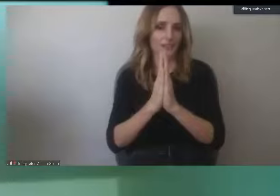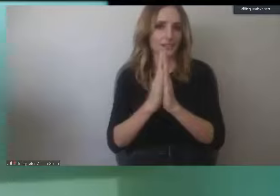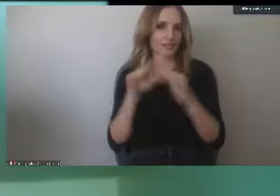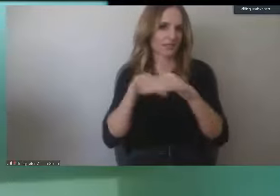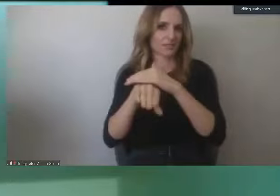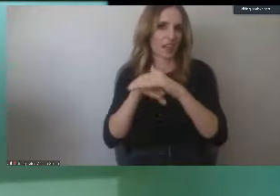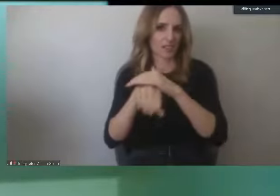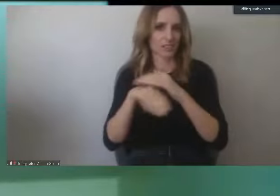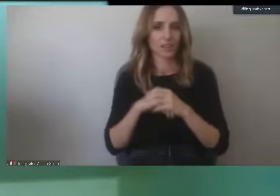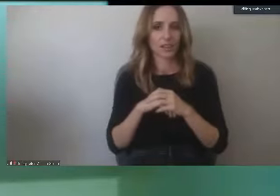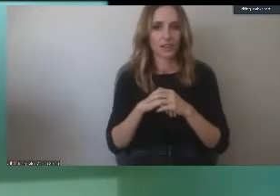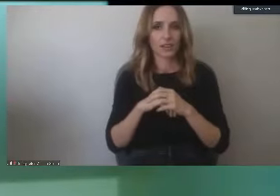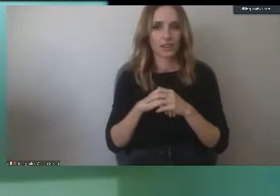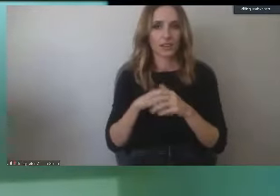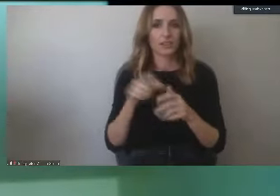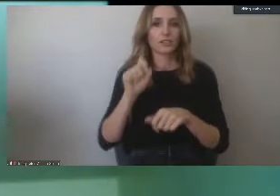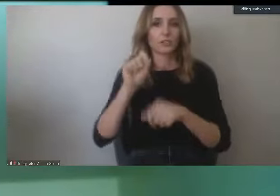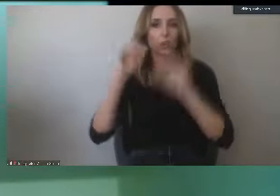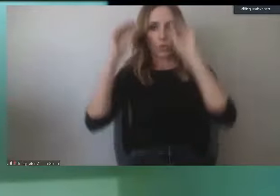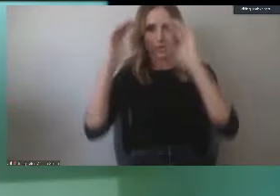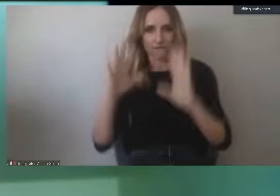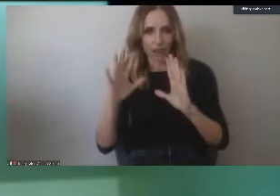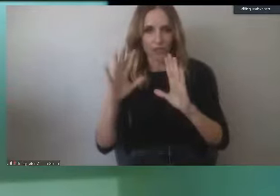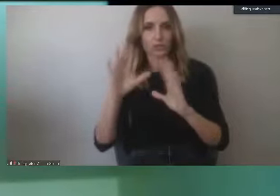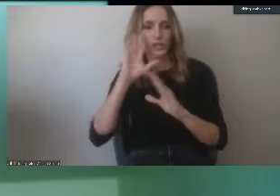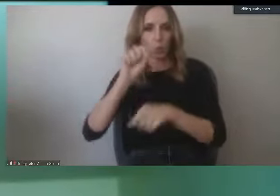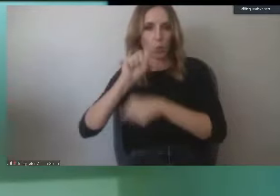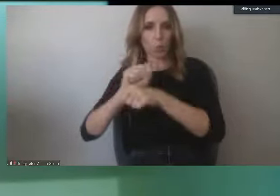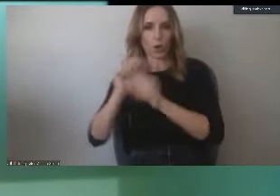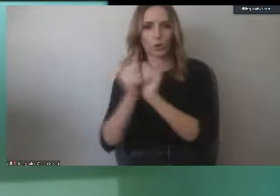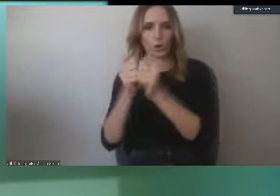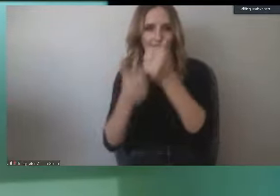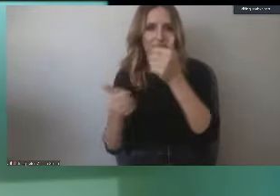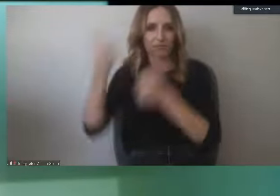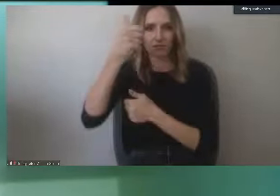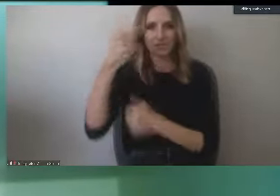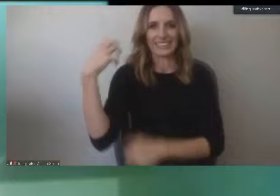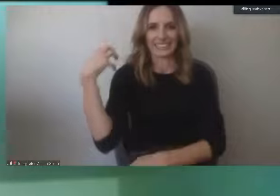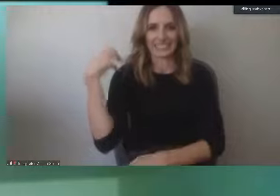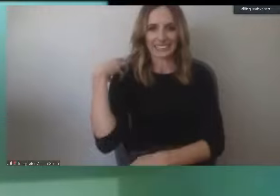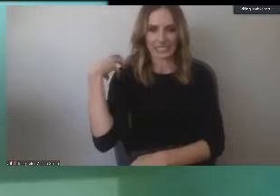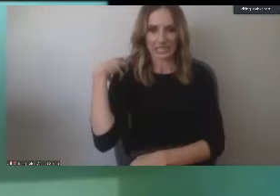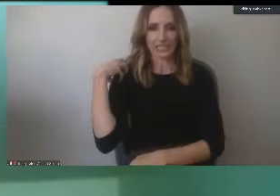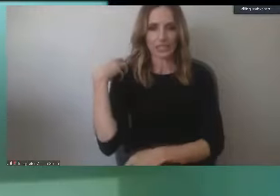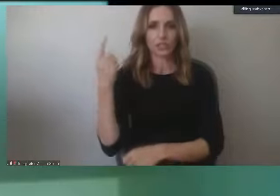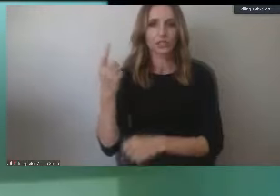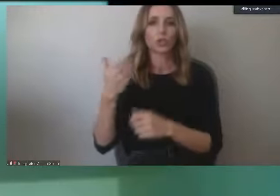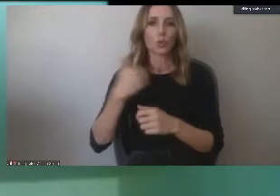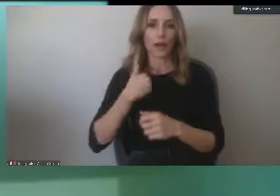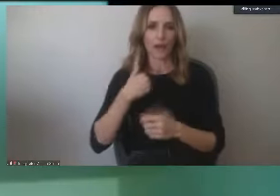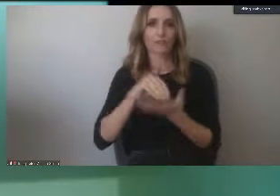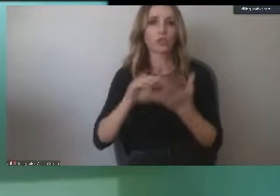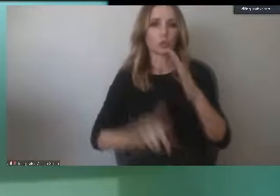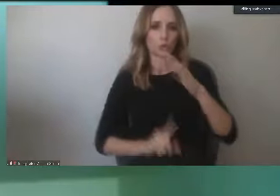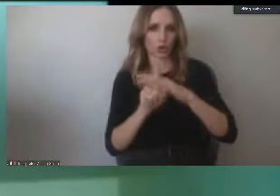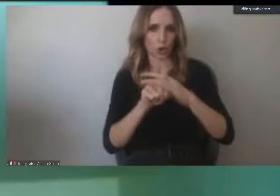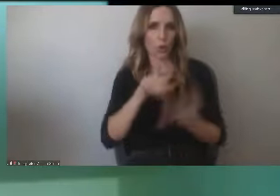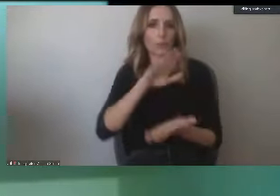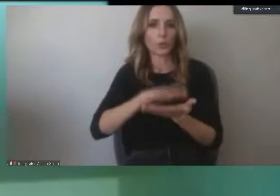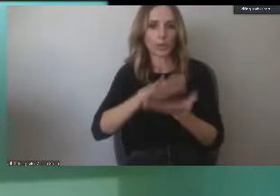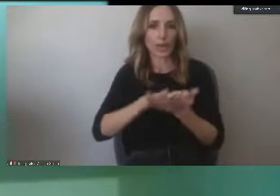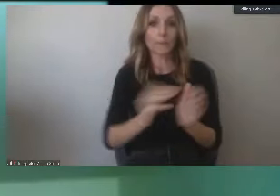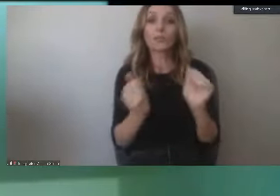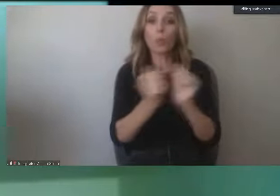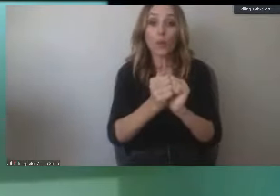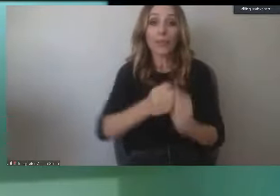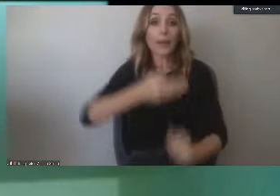The faculty member will work with their dean to schedule a time for students to come in one at a time with masks, with social distancing